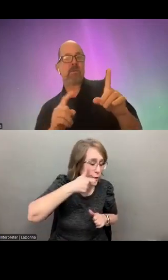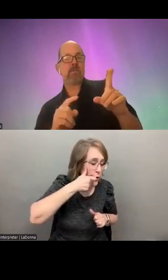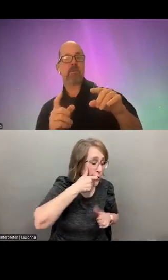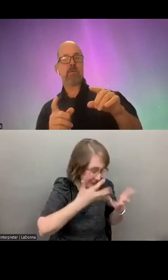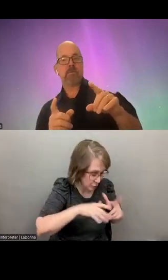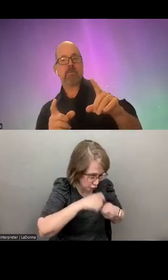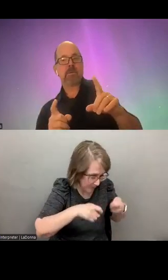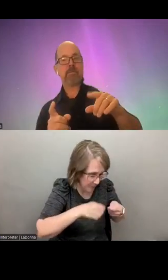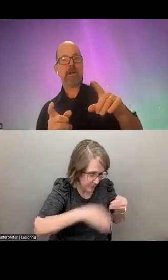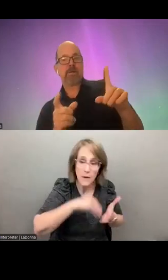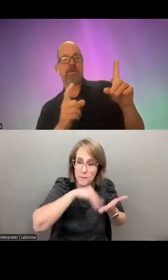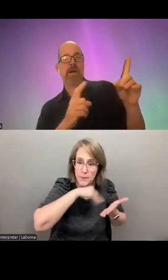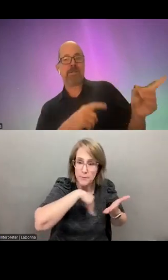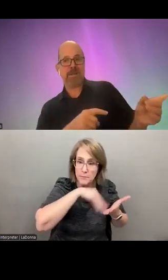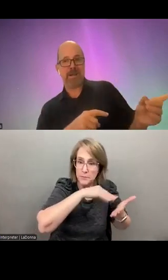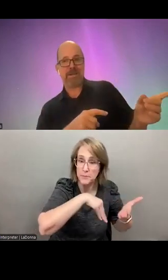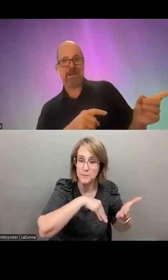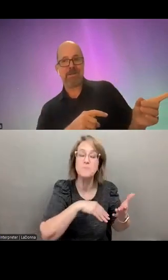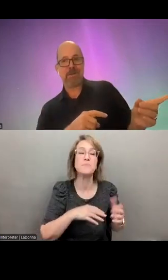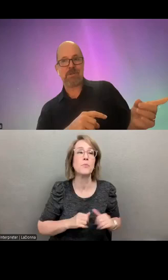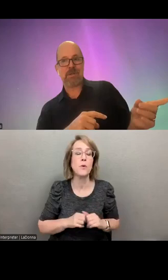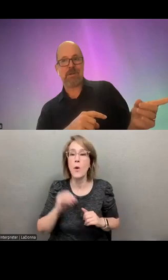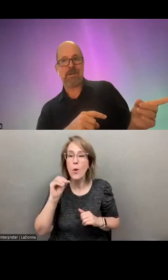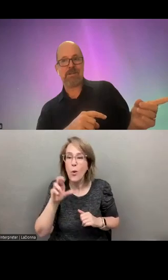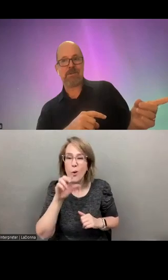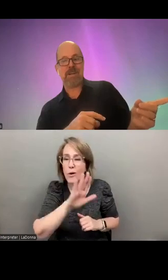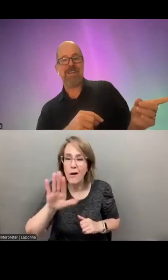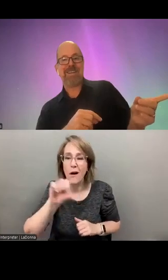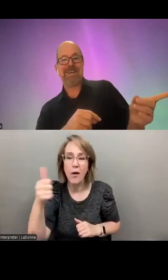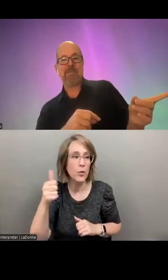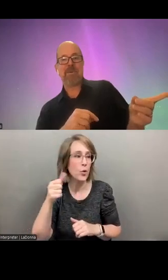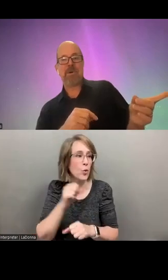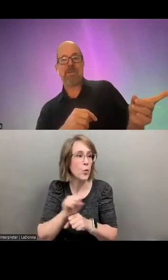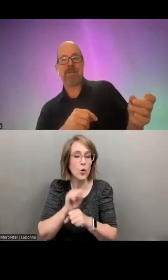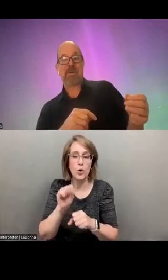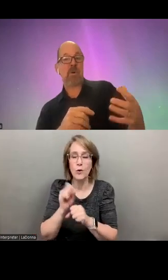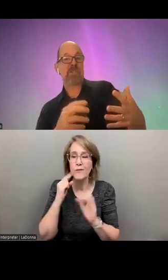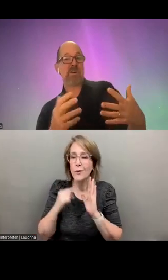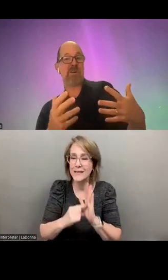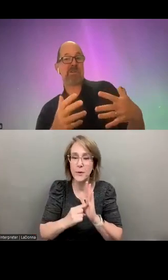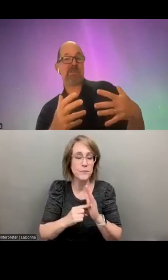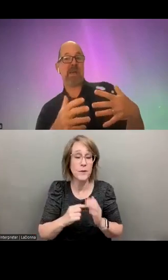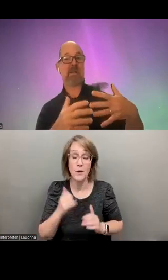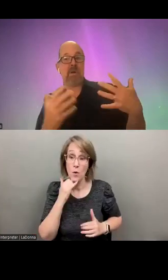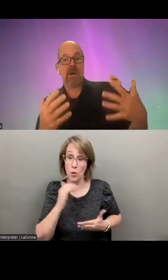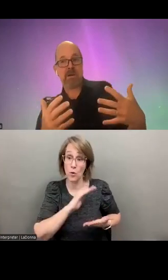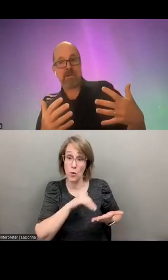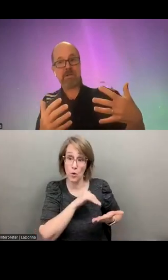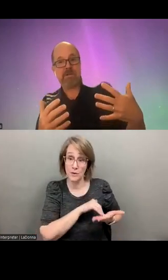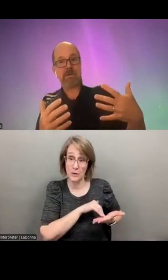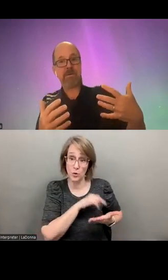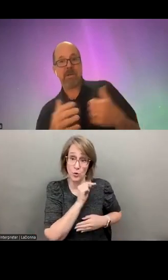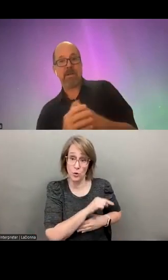some of us who, who compare to outside the crisis call center industry, um, know that call centers at